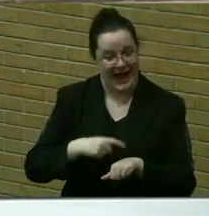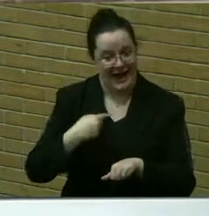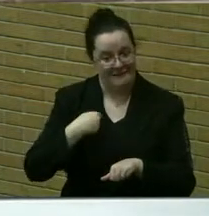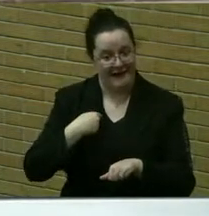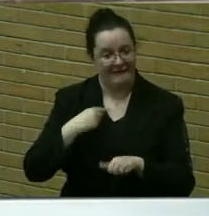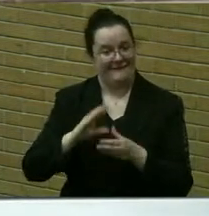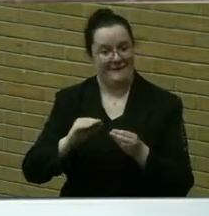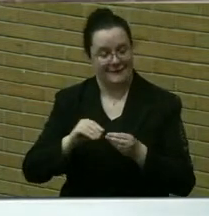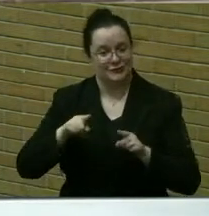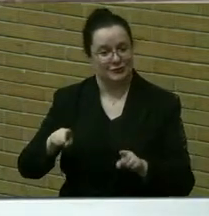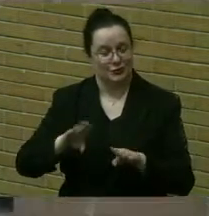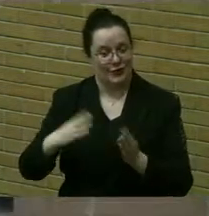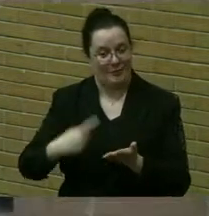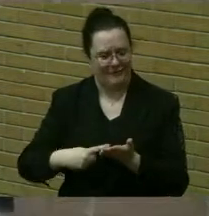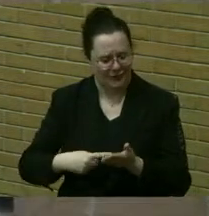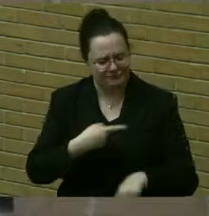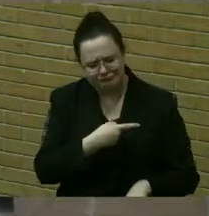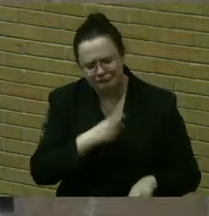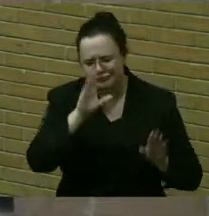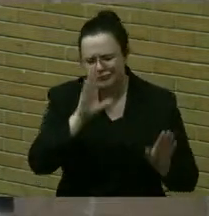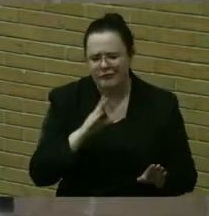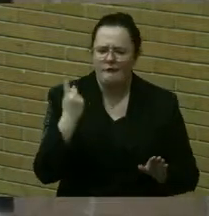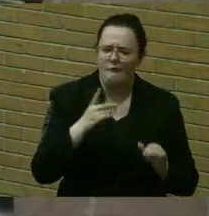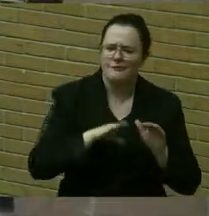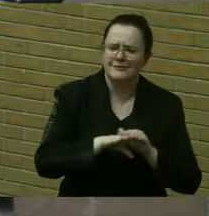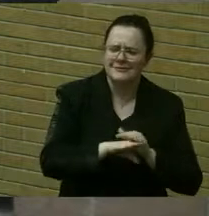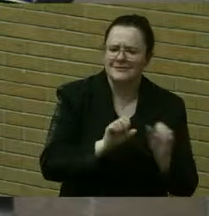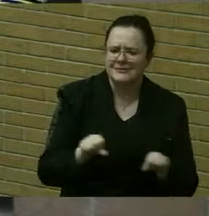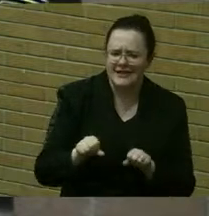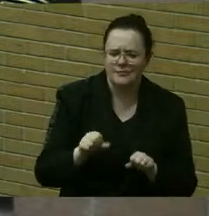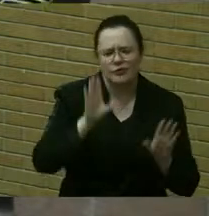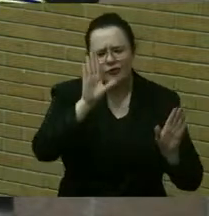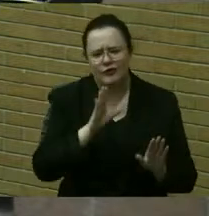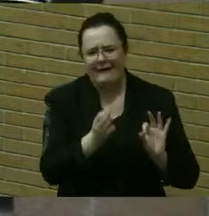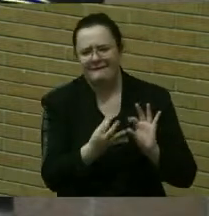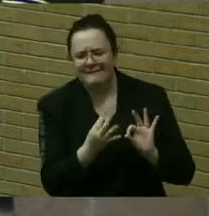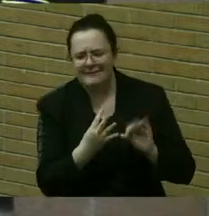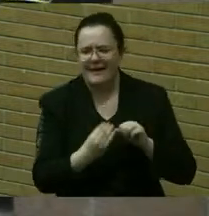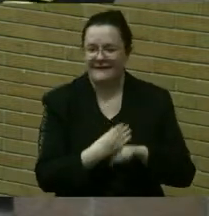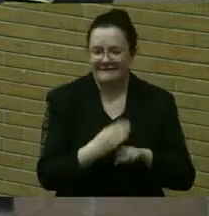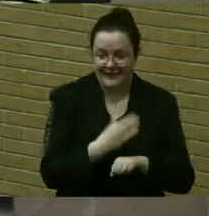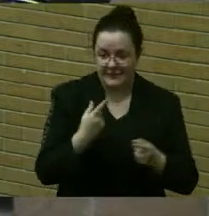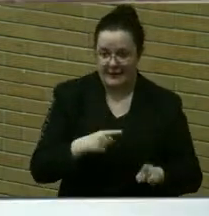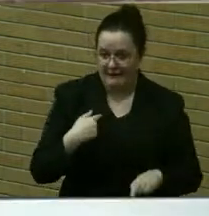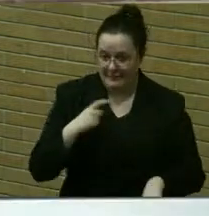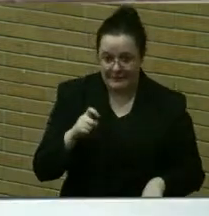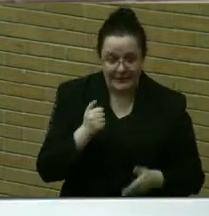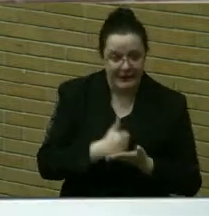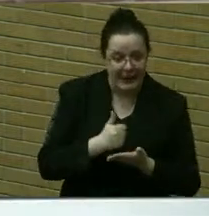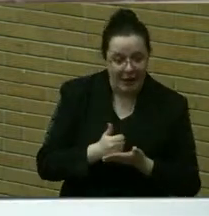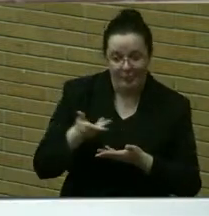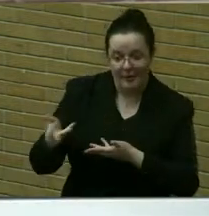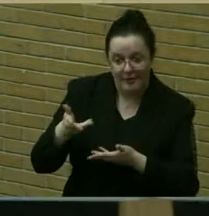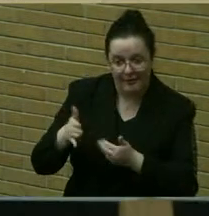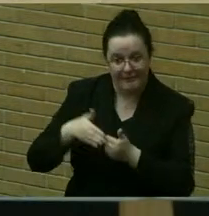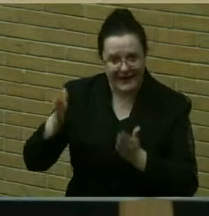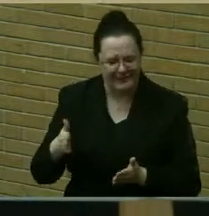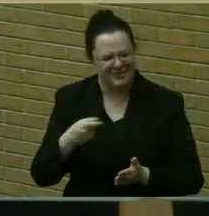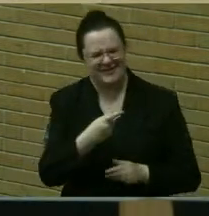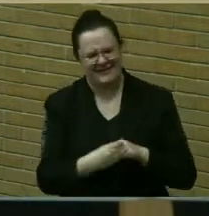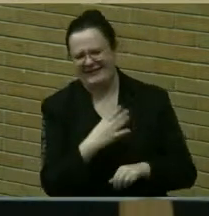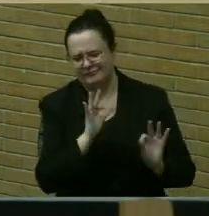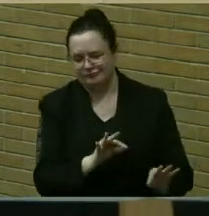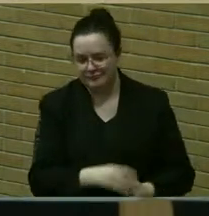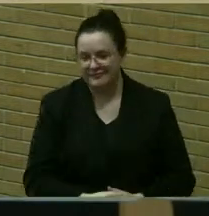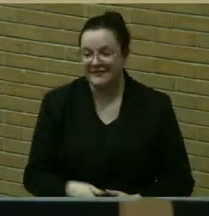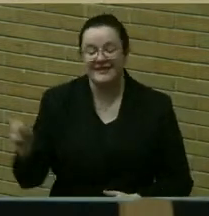feedback and great advice in terms of how to interact with neighbors when there's needs. And 25 years with the town of Brighton,